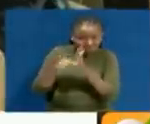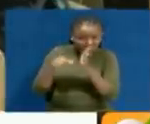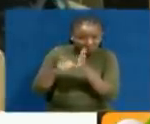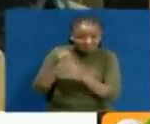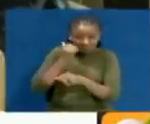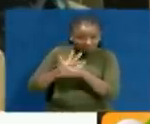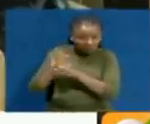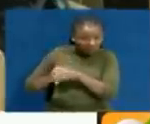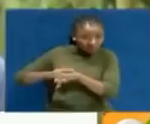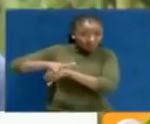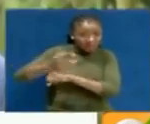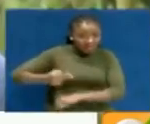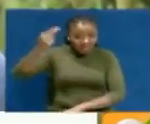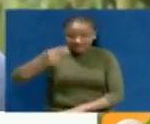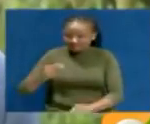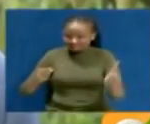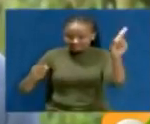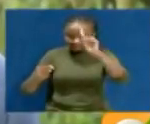spread aside for COVID-19.